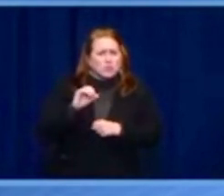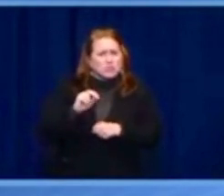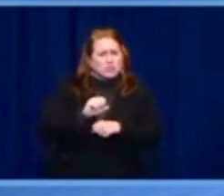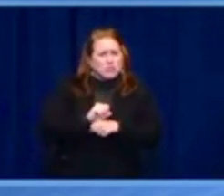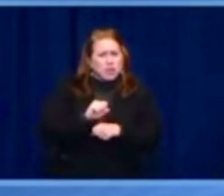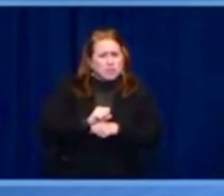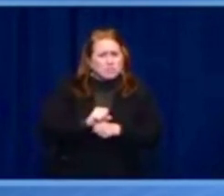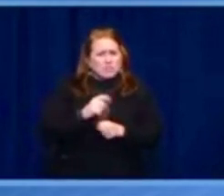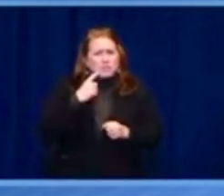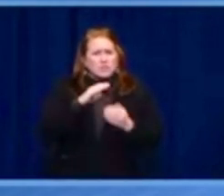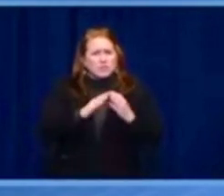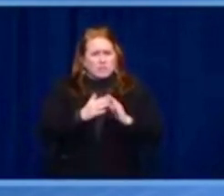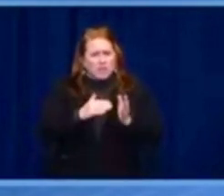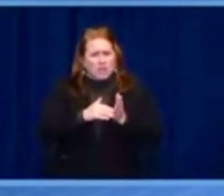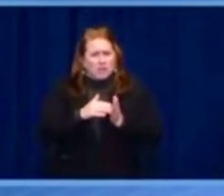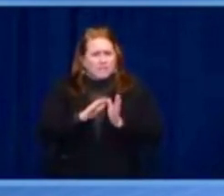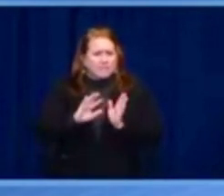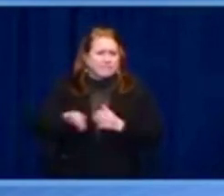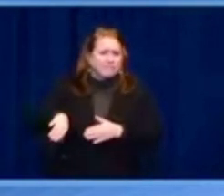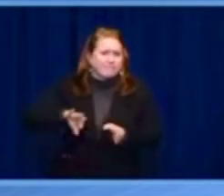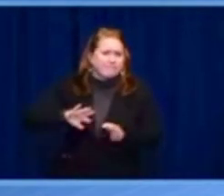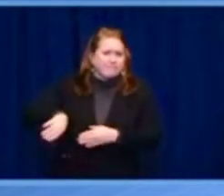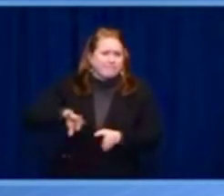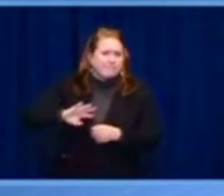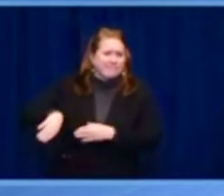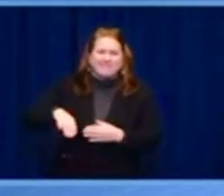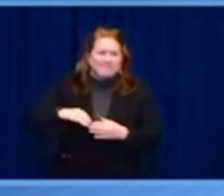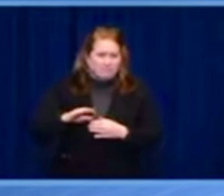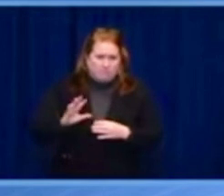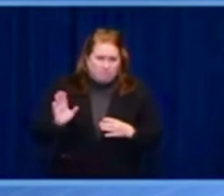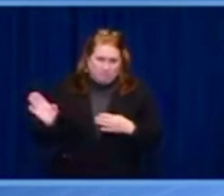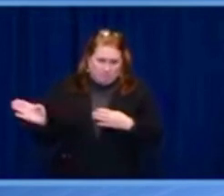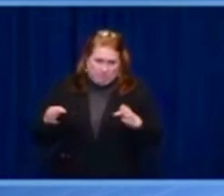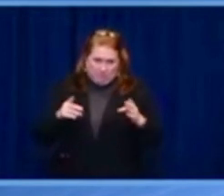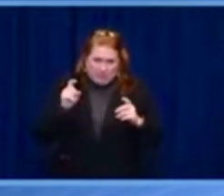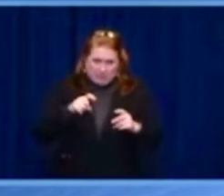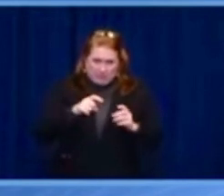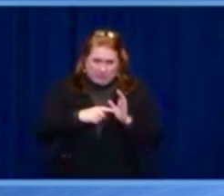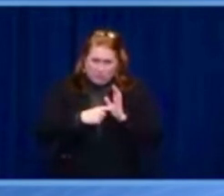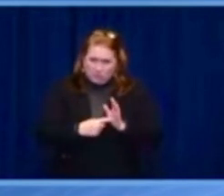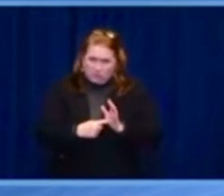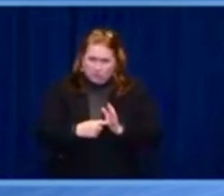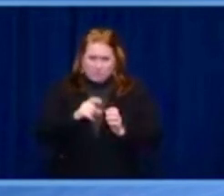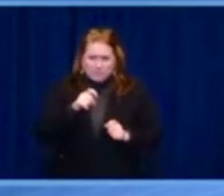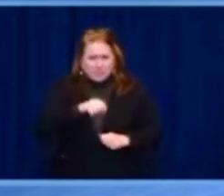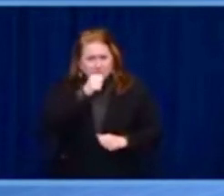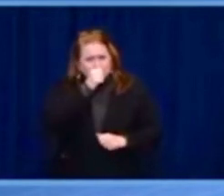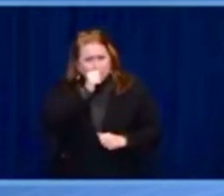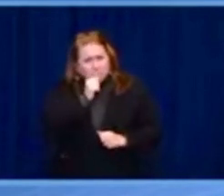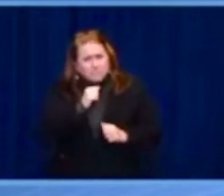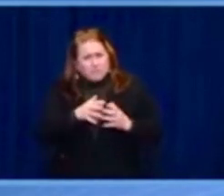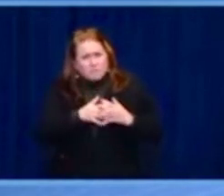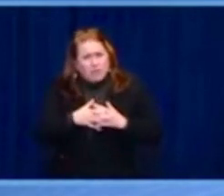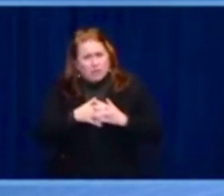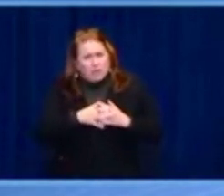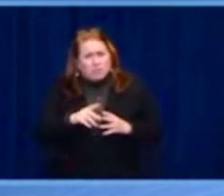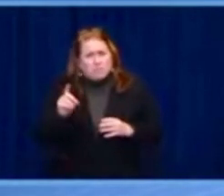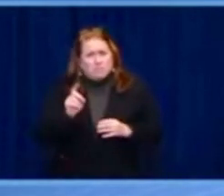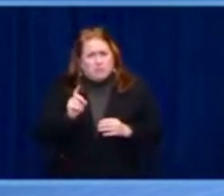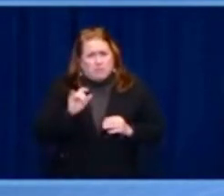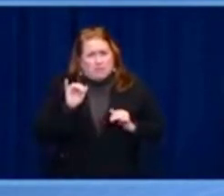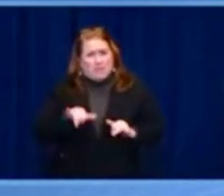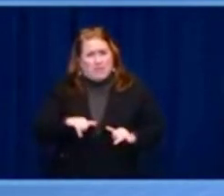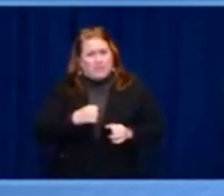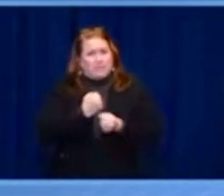nothing is possible. That's why earlier this year I was proud to sign the Bipartisan Electoral Count Reform Act to ensure American